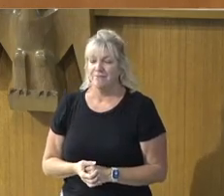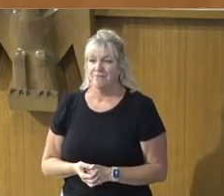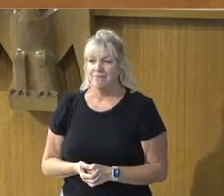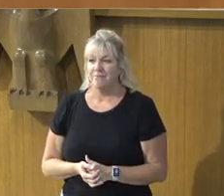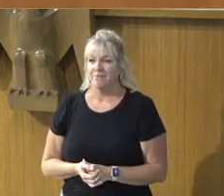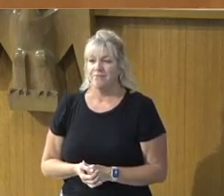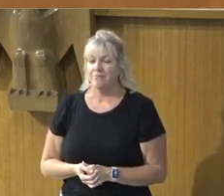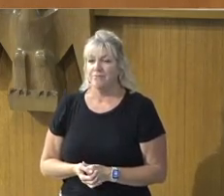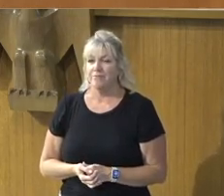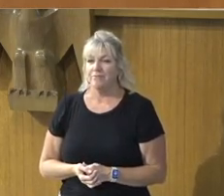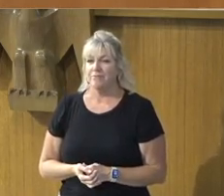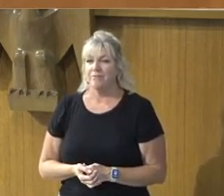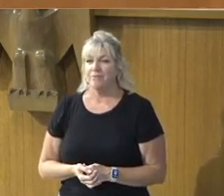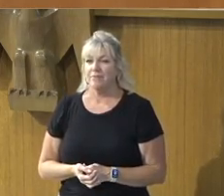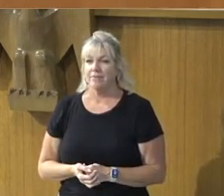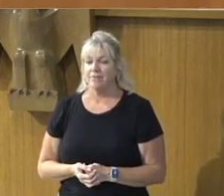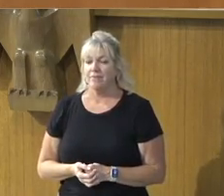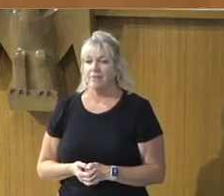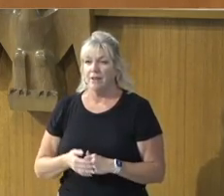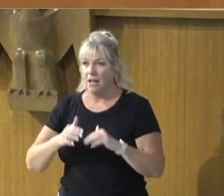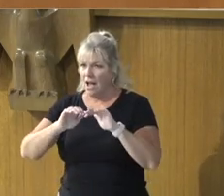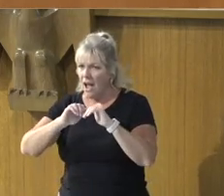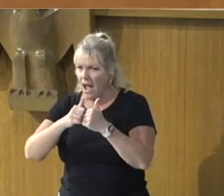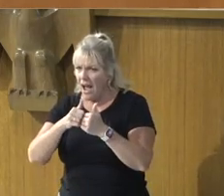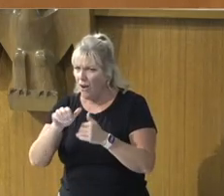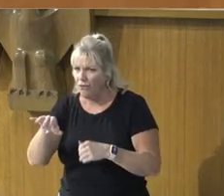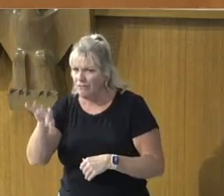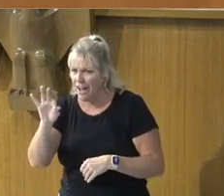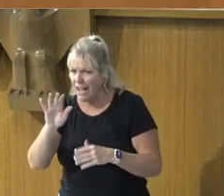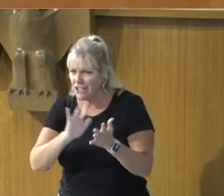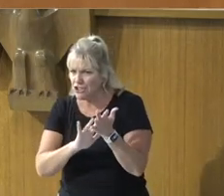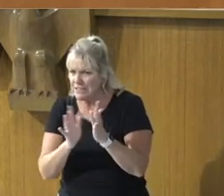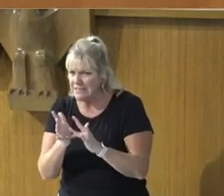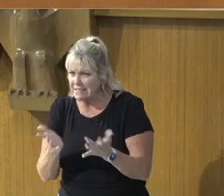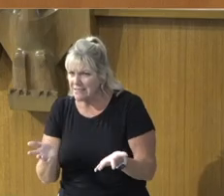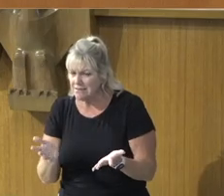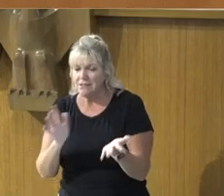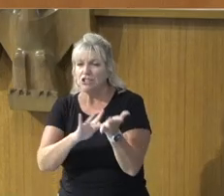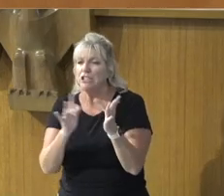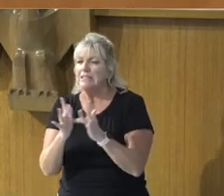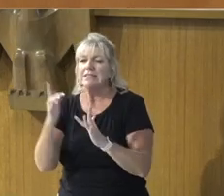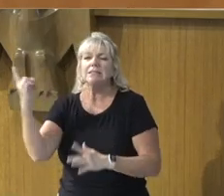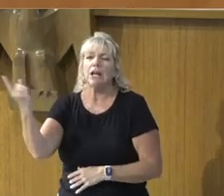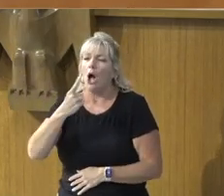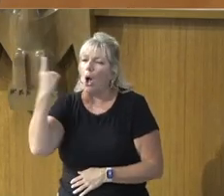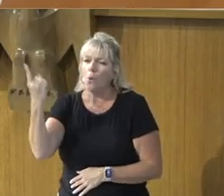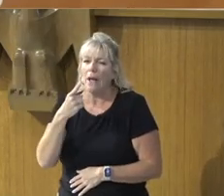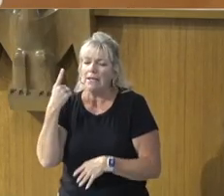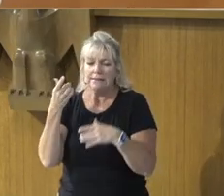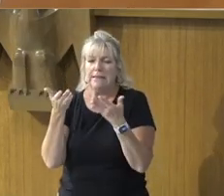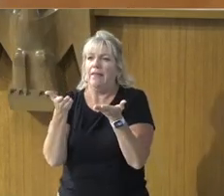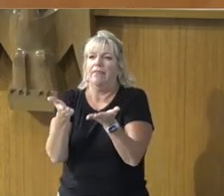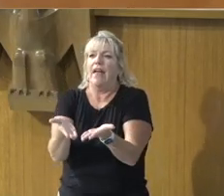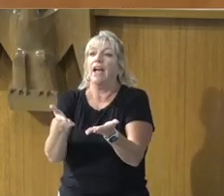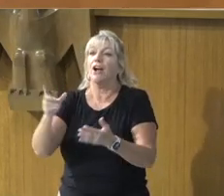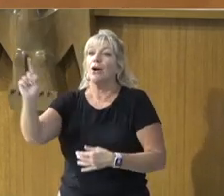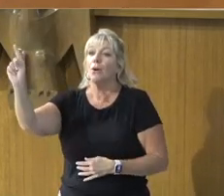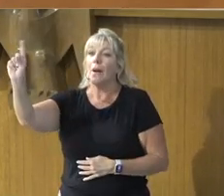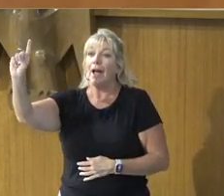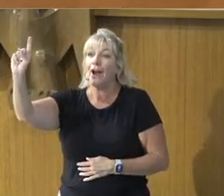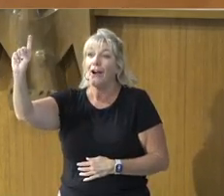And, How did they find Jesus? Jesus was, Where he always is, Where is that?